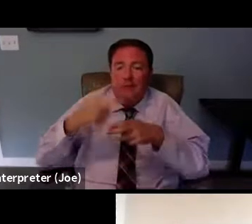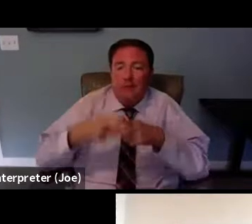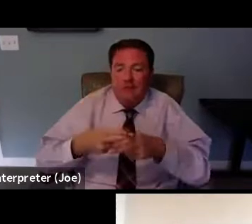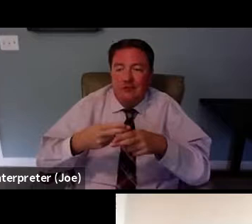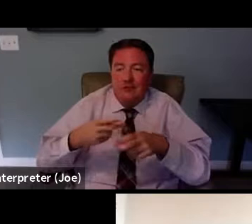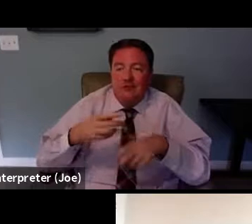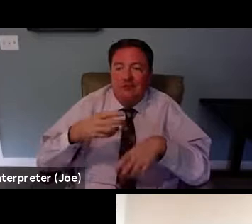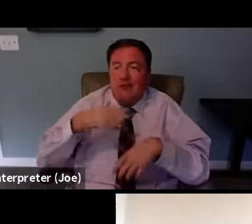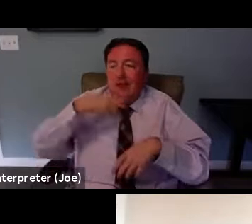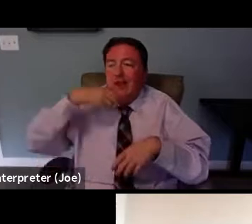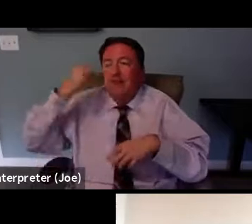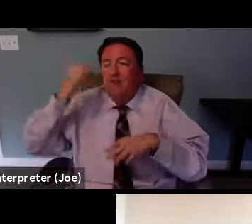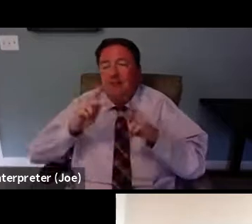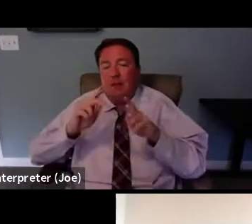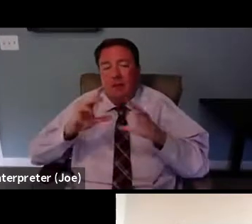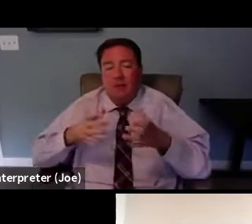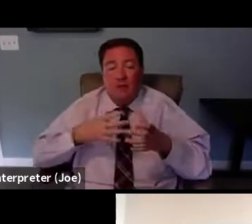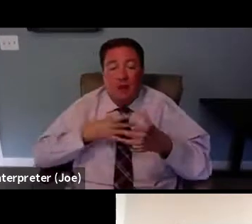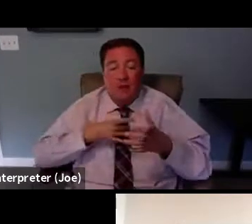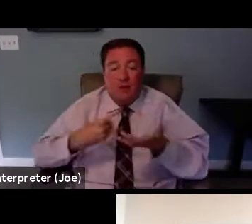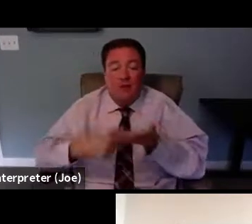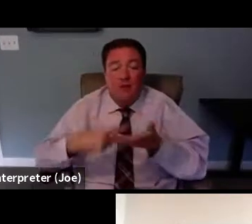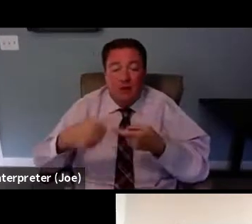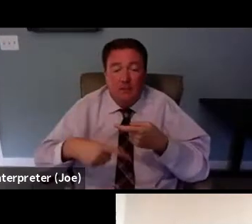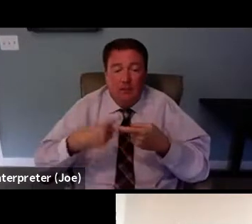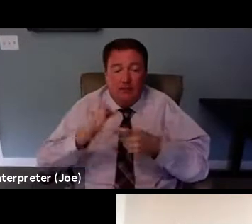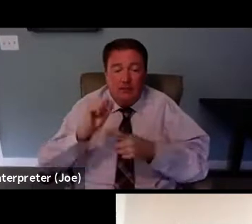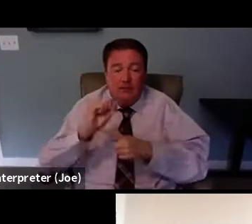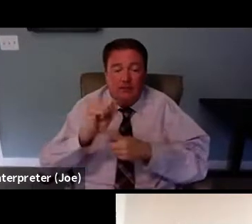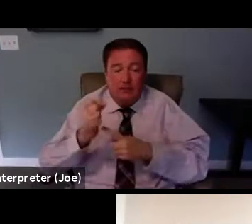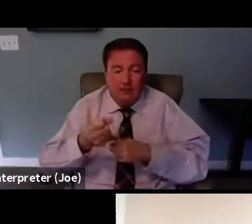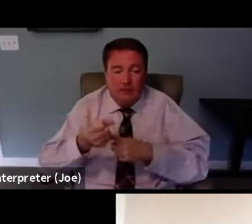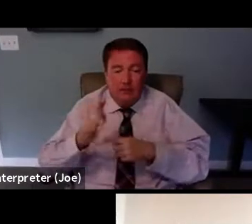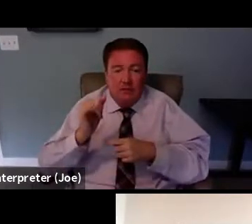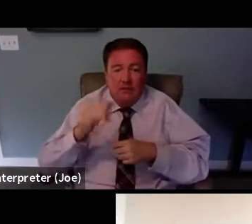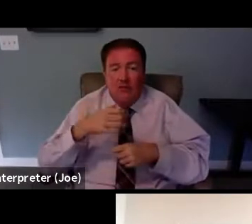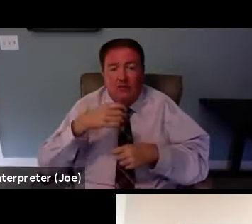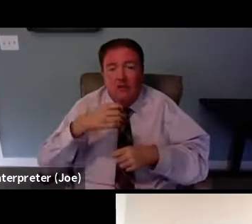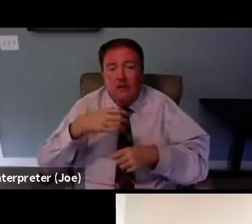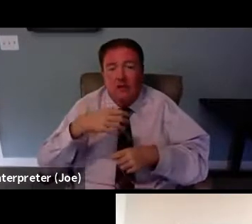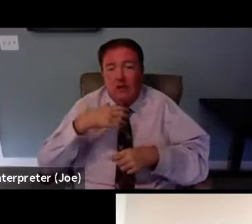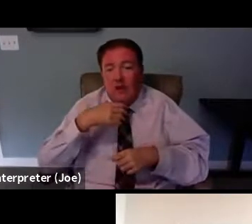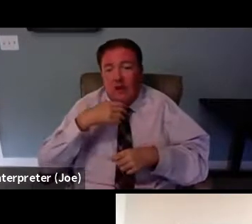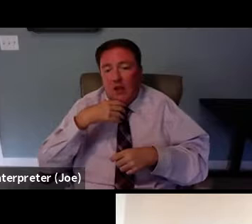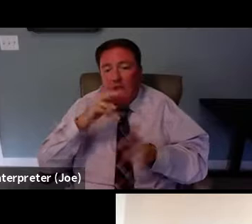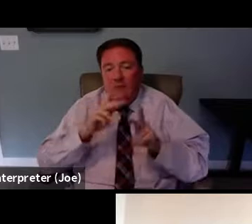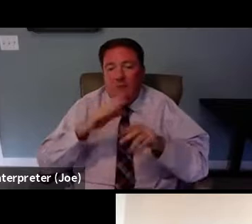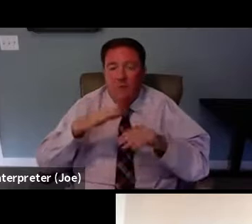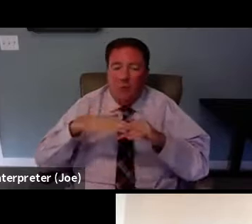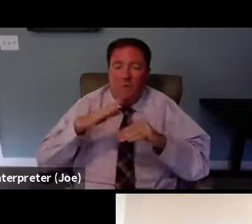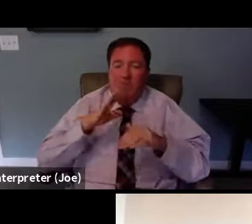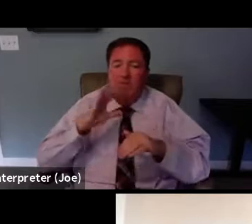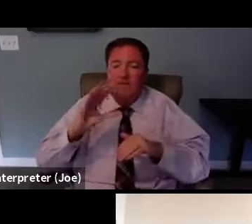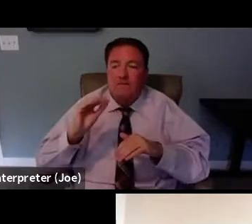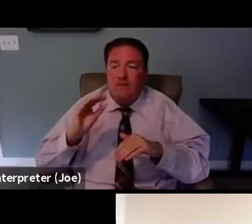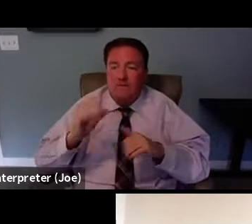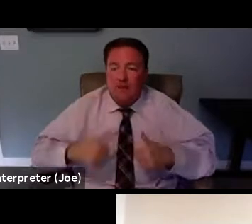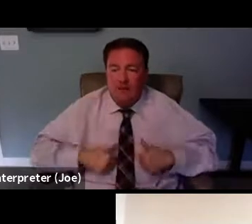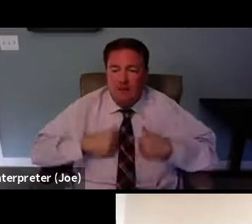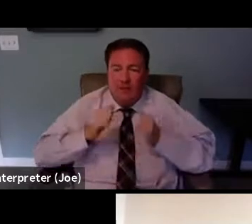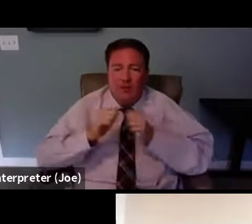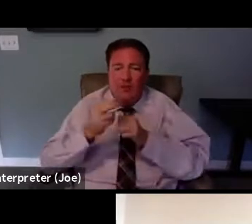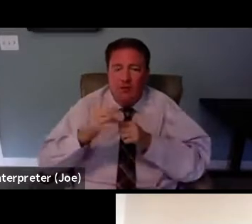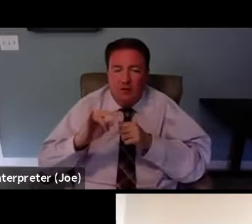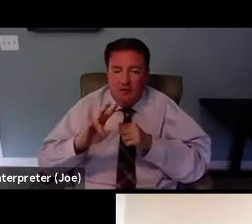expand a little more about the situation that the elder living with HIV over 50 is going to face. It's actually